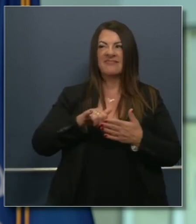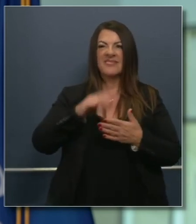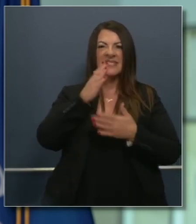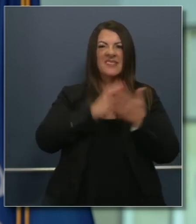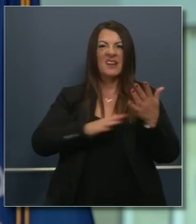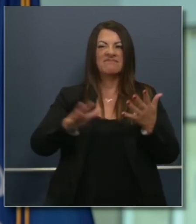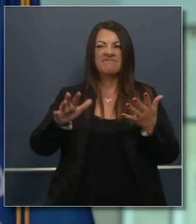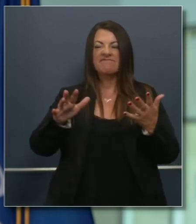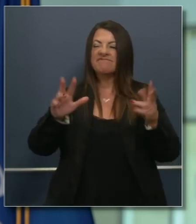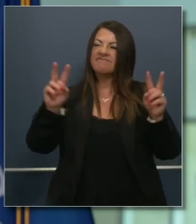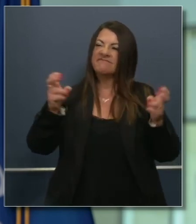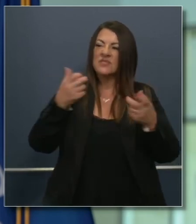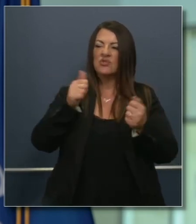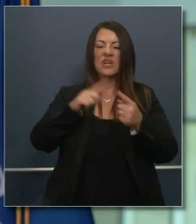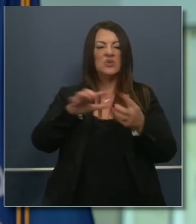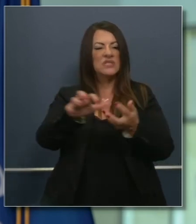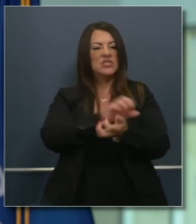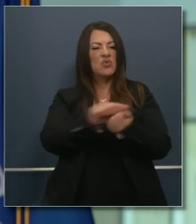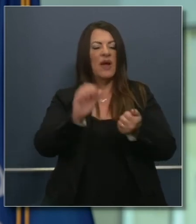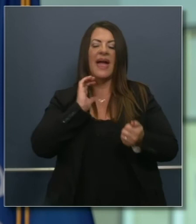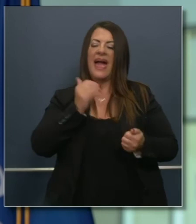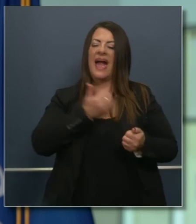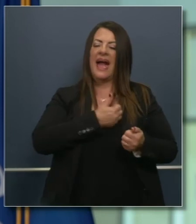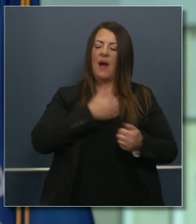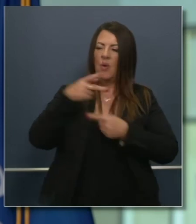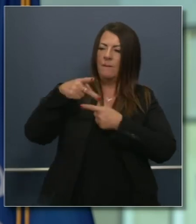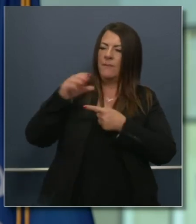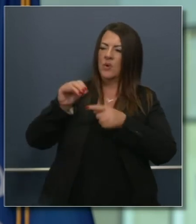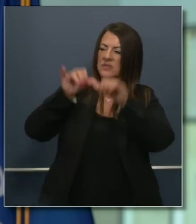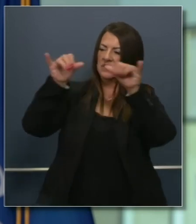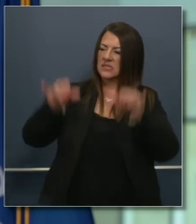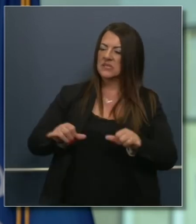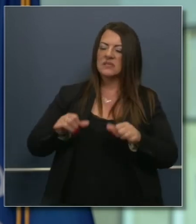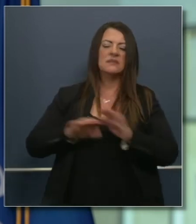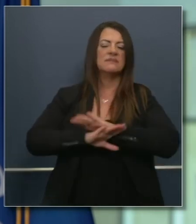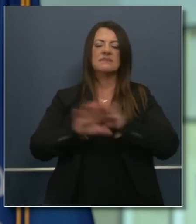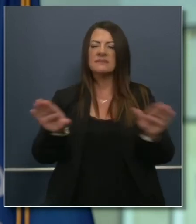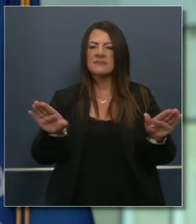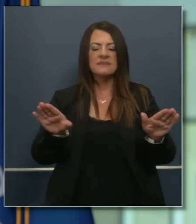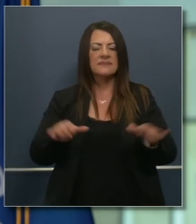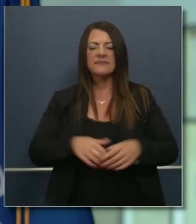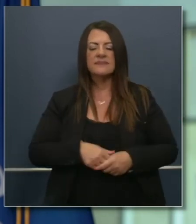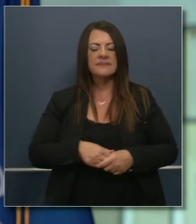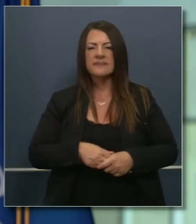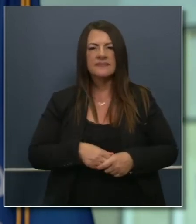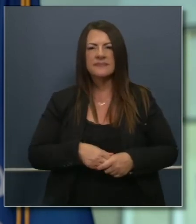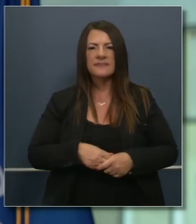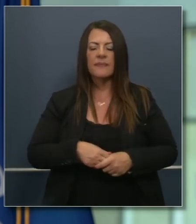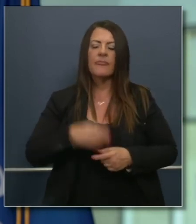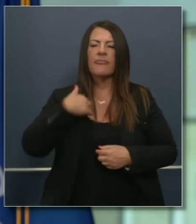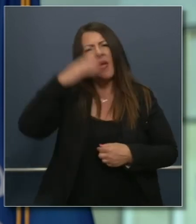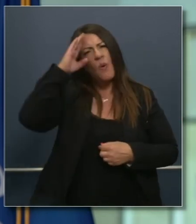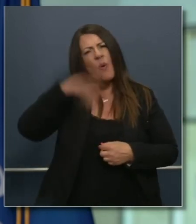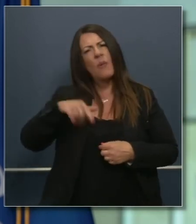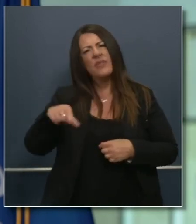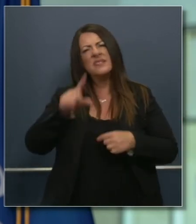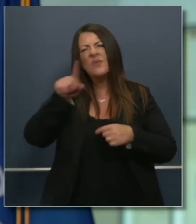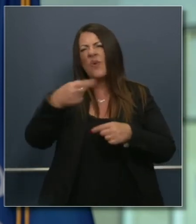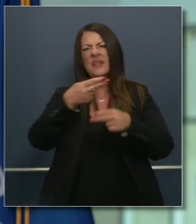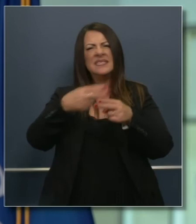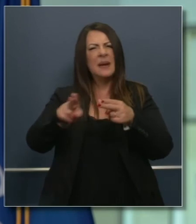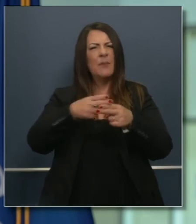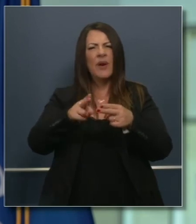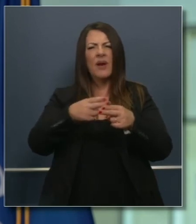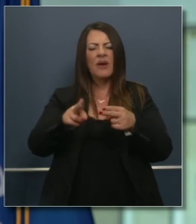of our postal system. And so I hope this is a temporary moment. I